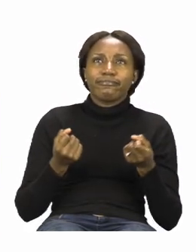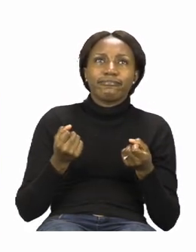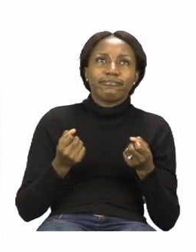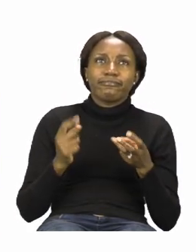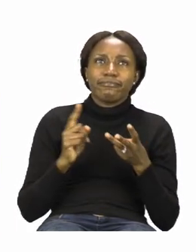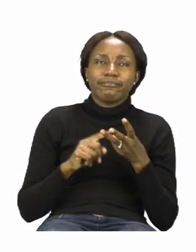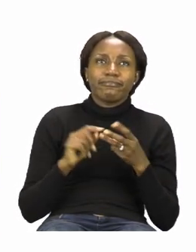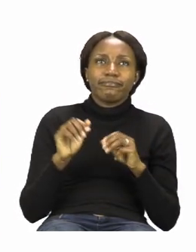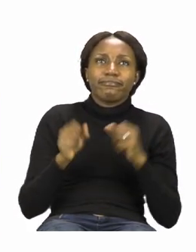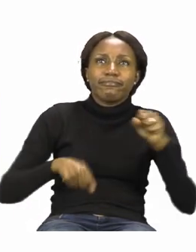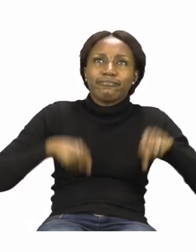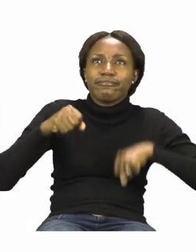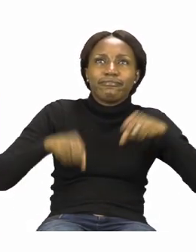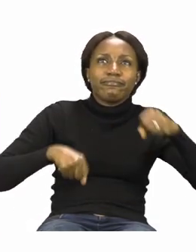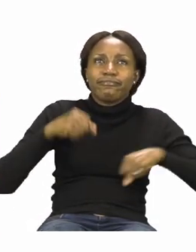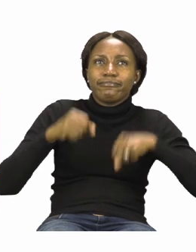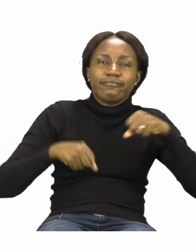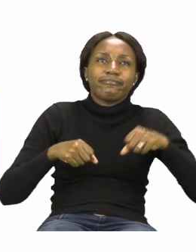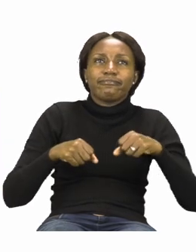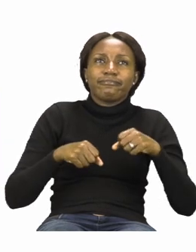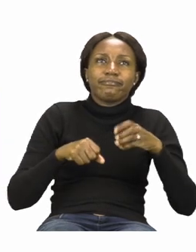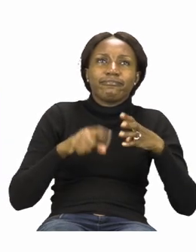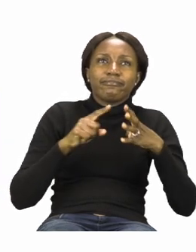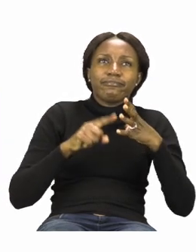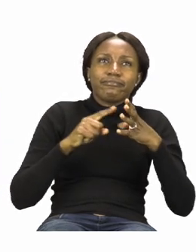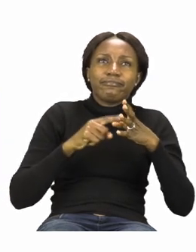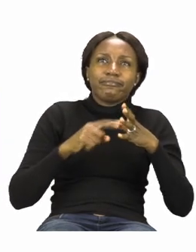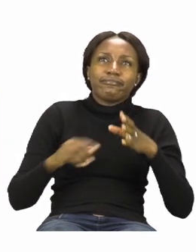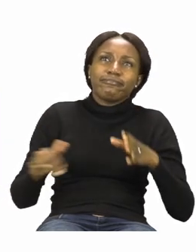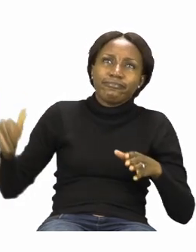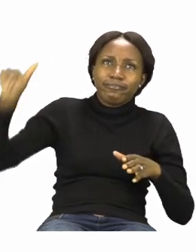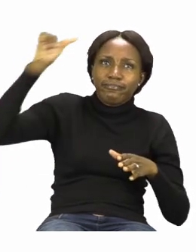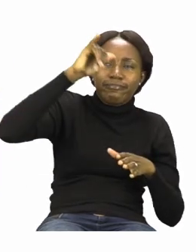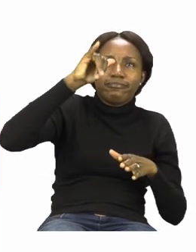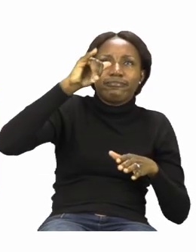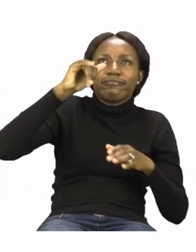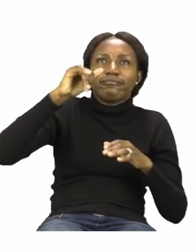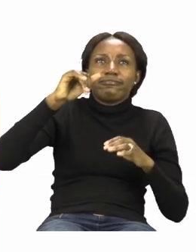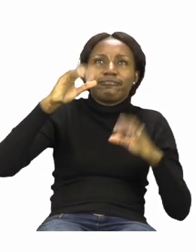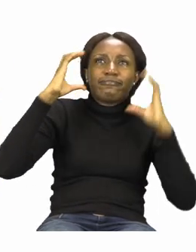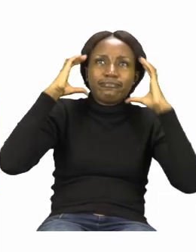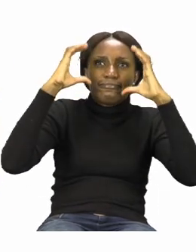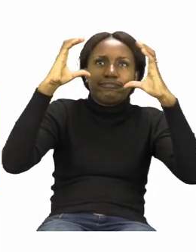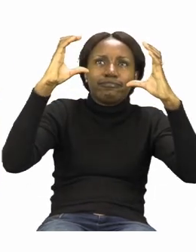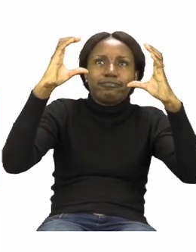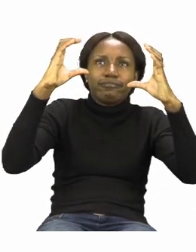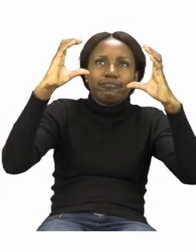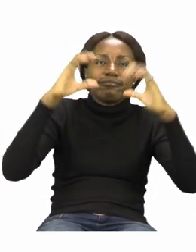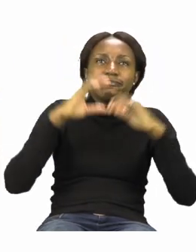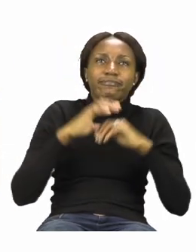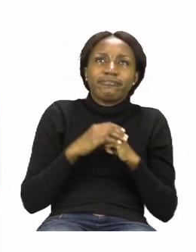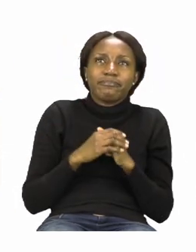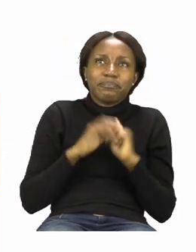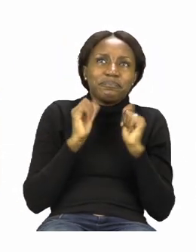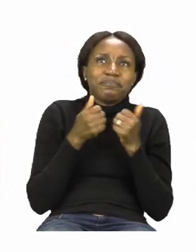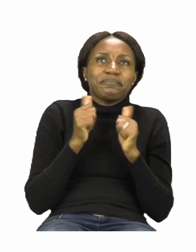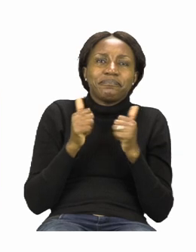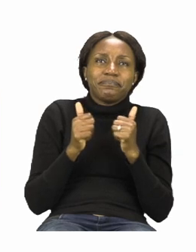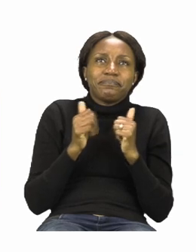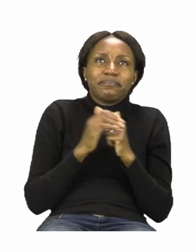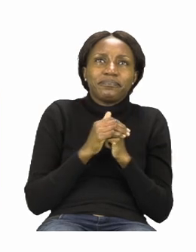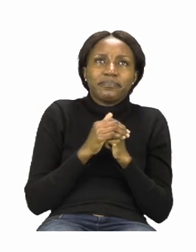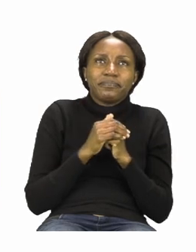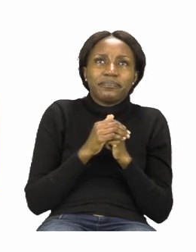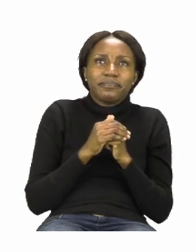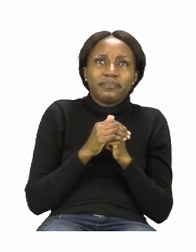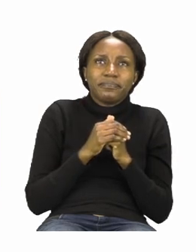bicycle, airplane, bus. Well done! Now